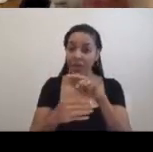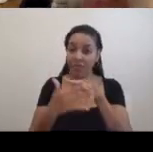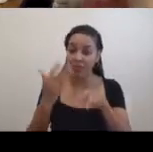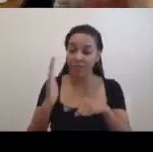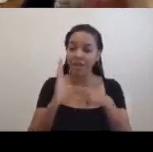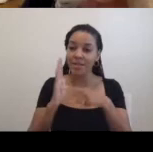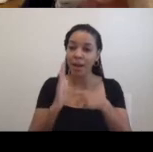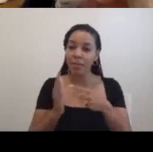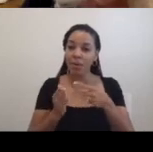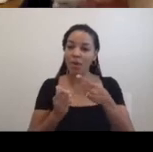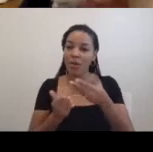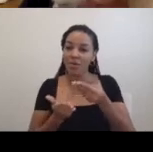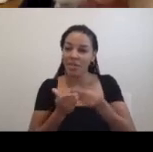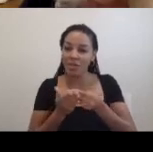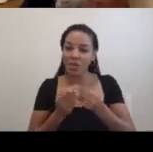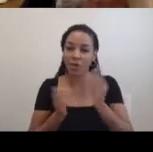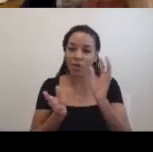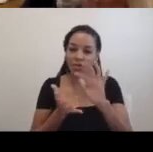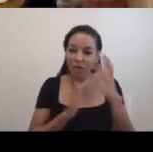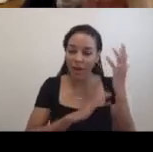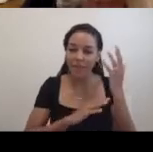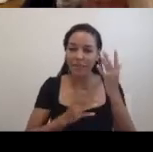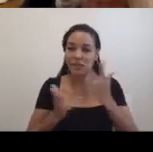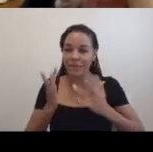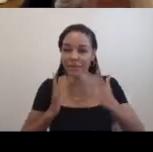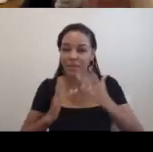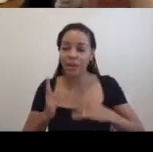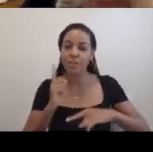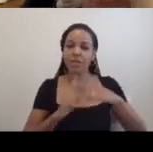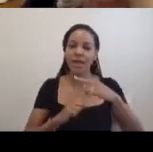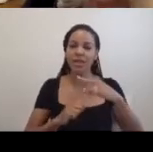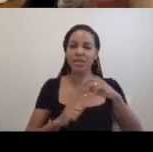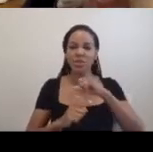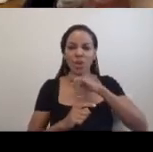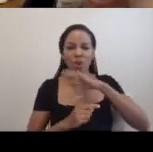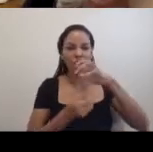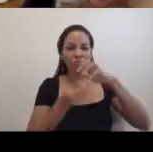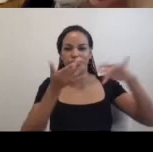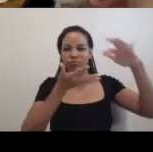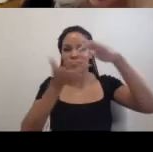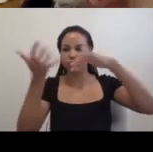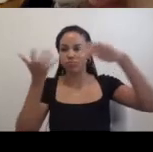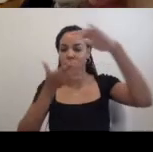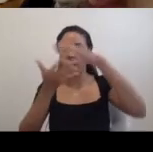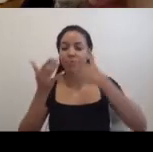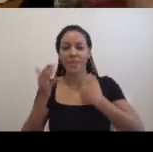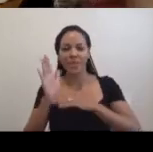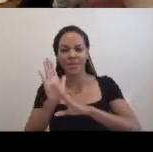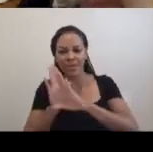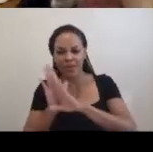crisis and pollution. I developed and honed these many proposals